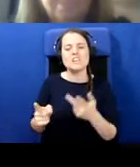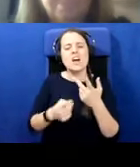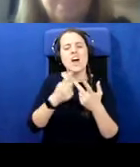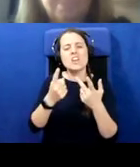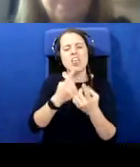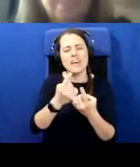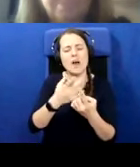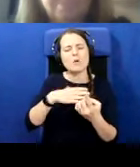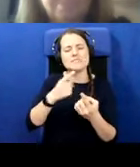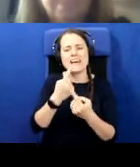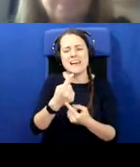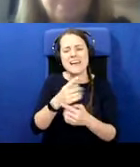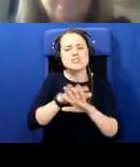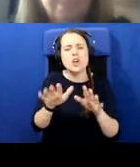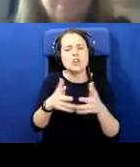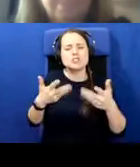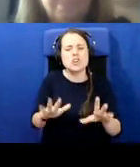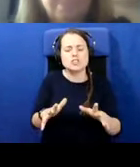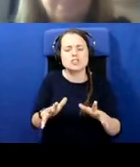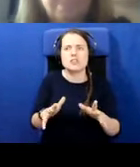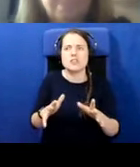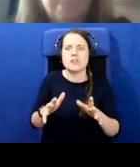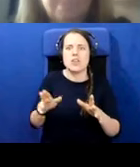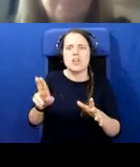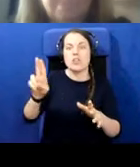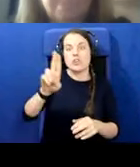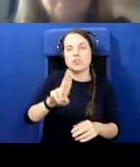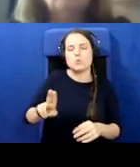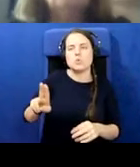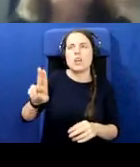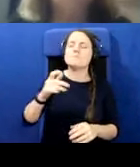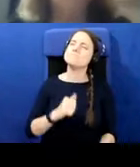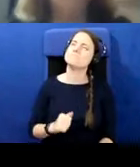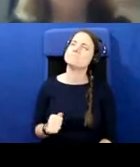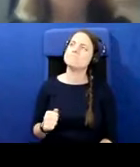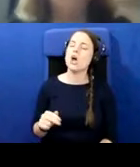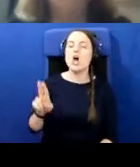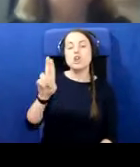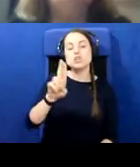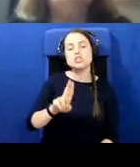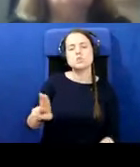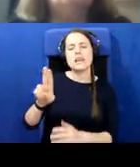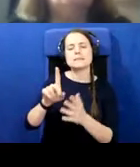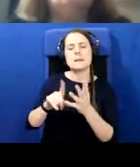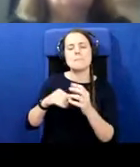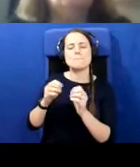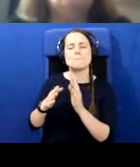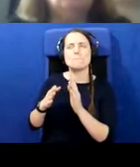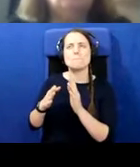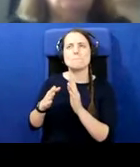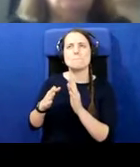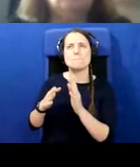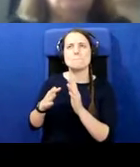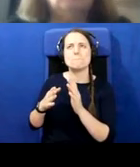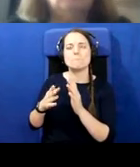it isn't just a matter if the union is a fact unionism is caught between Professor Todd so many